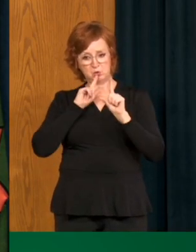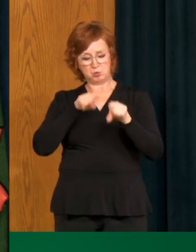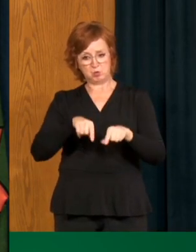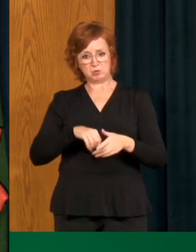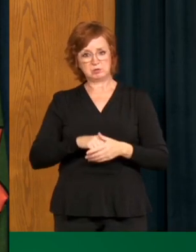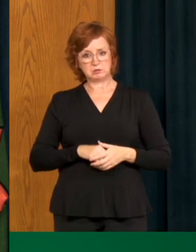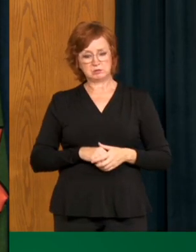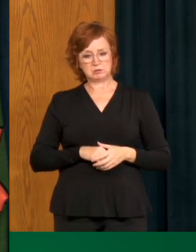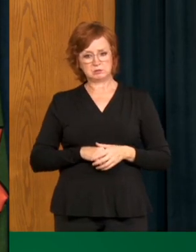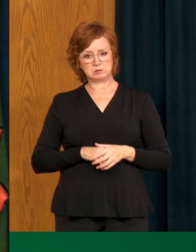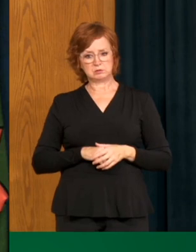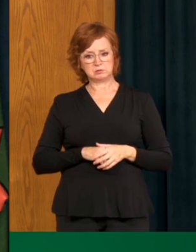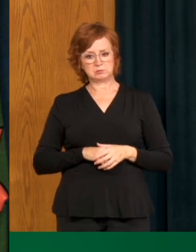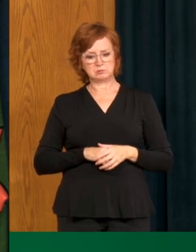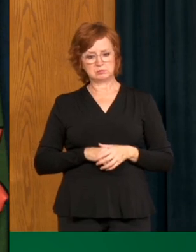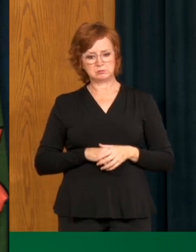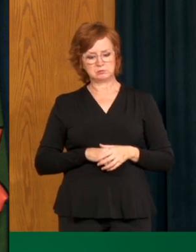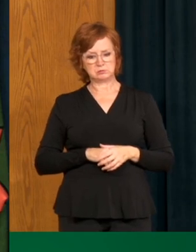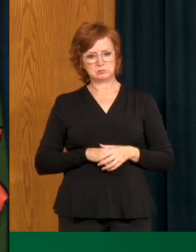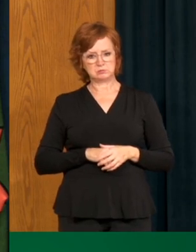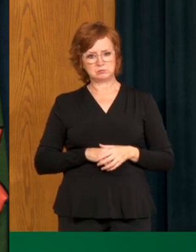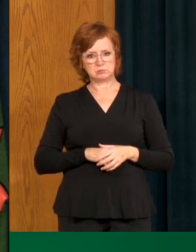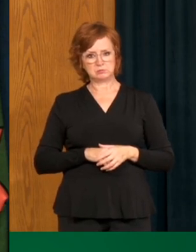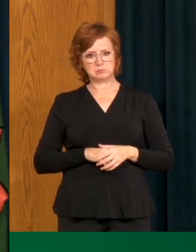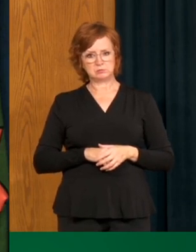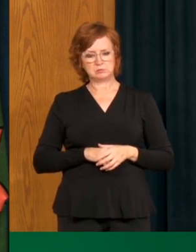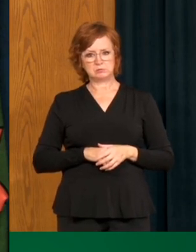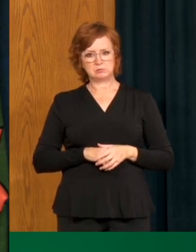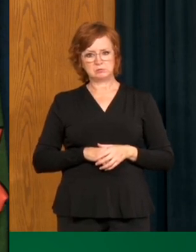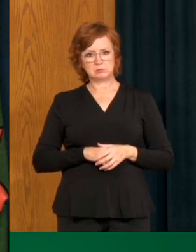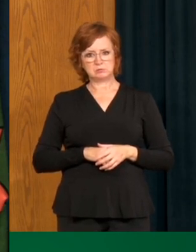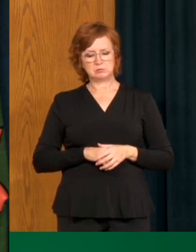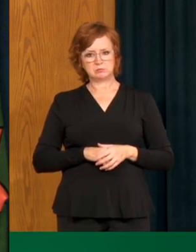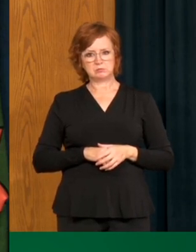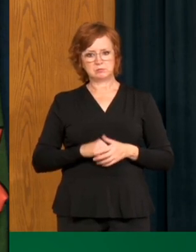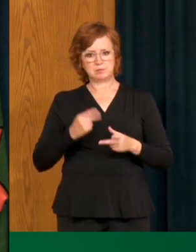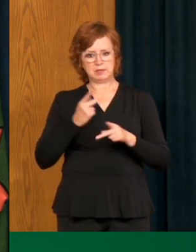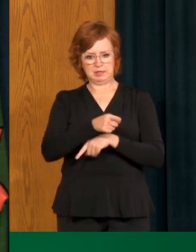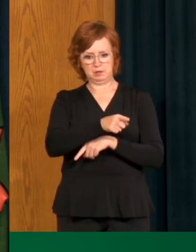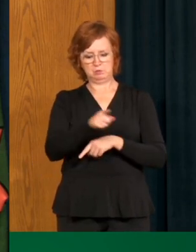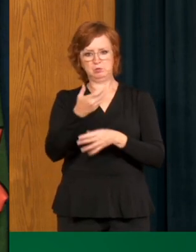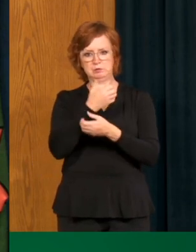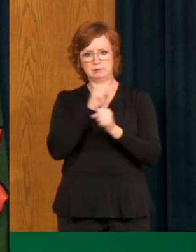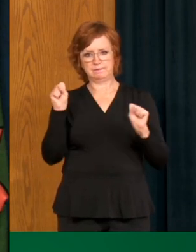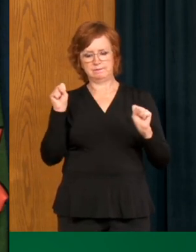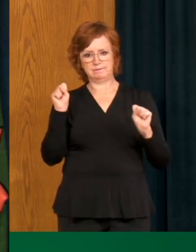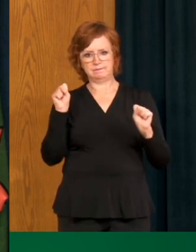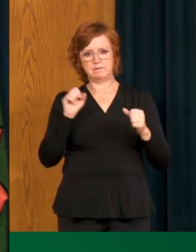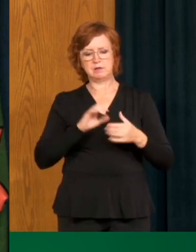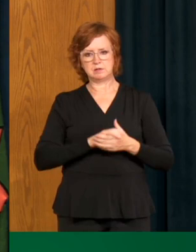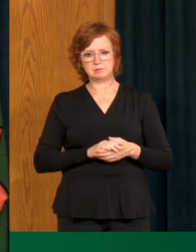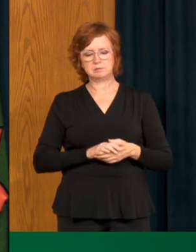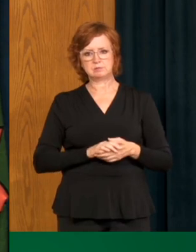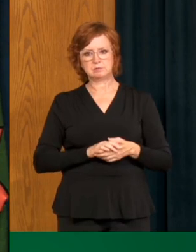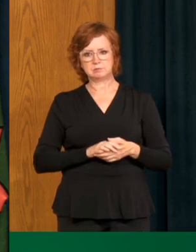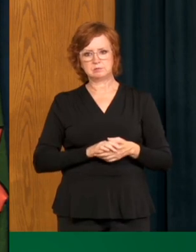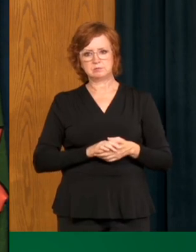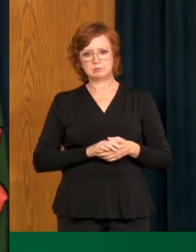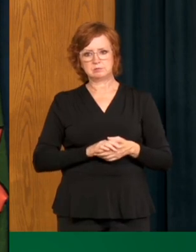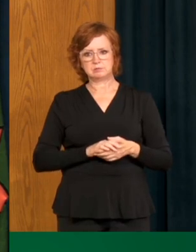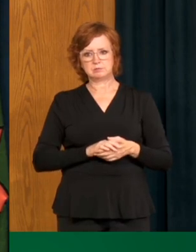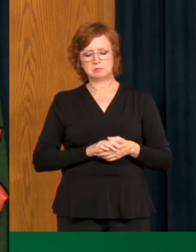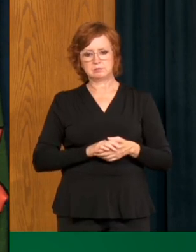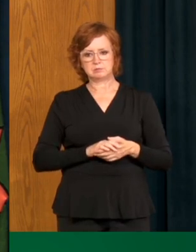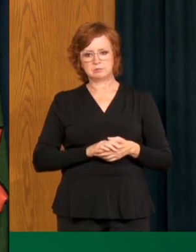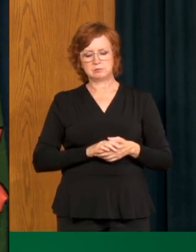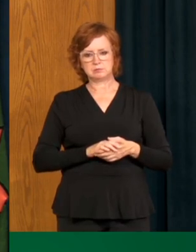and the orders that are in place here in the province. They're there, uh, to keep everyone safe, to keep our families and our communities safe. Um, so the,